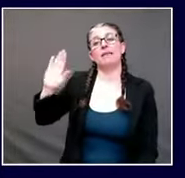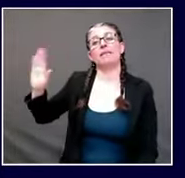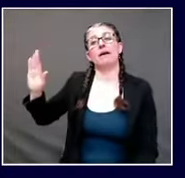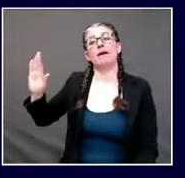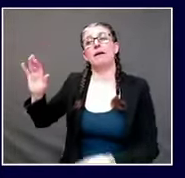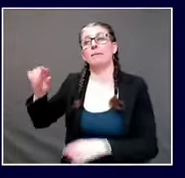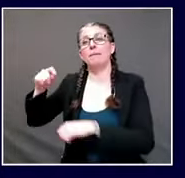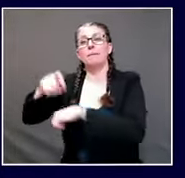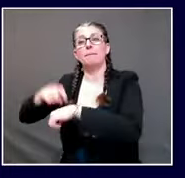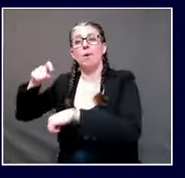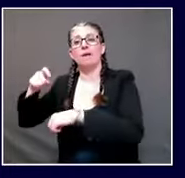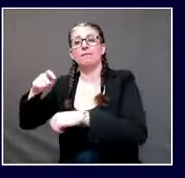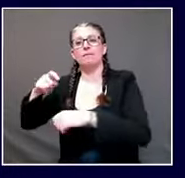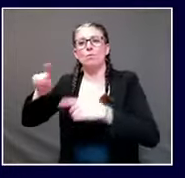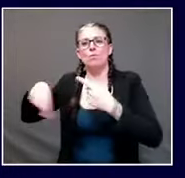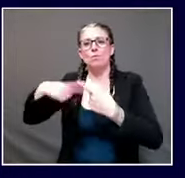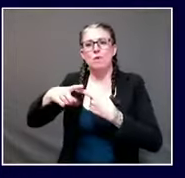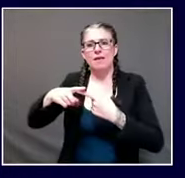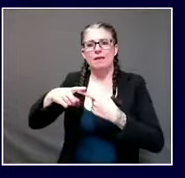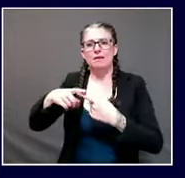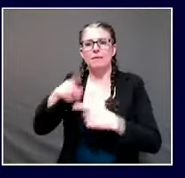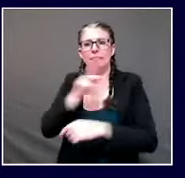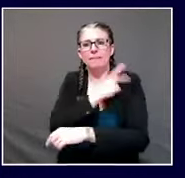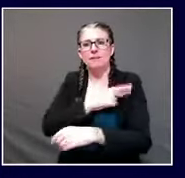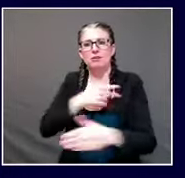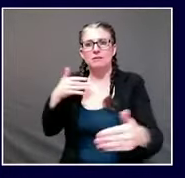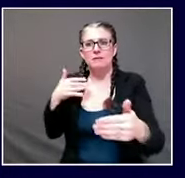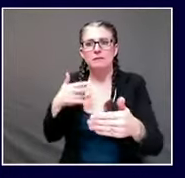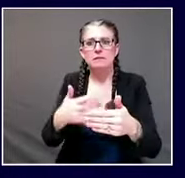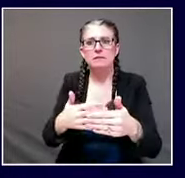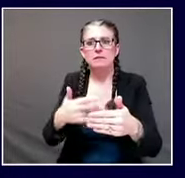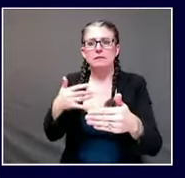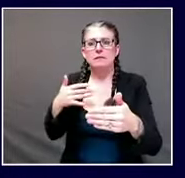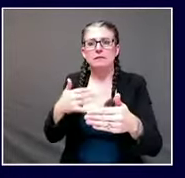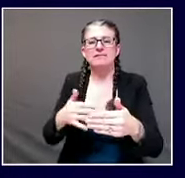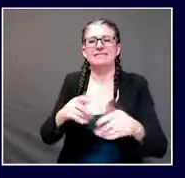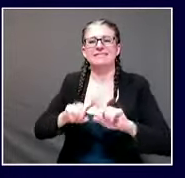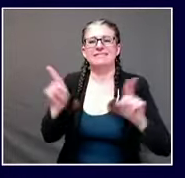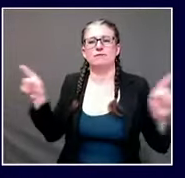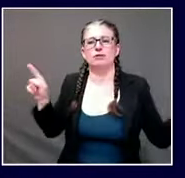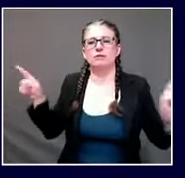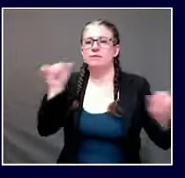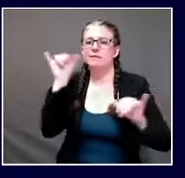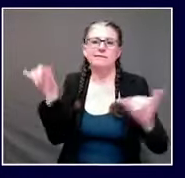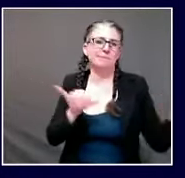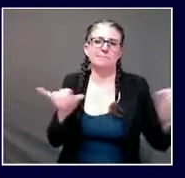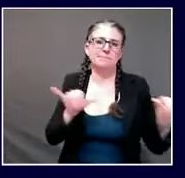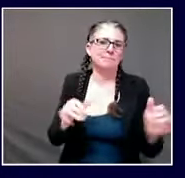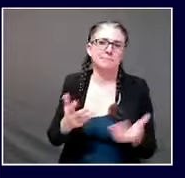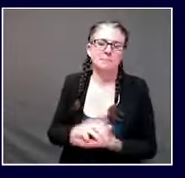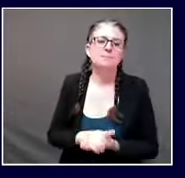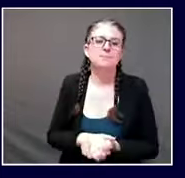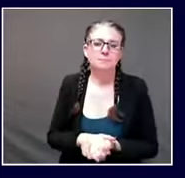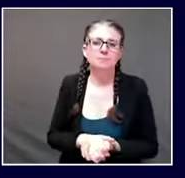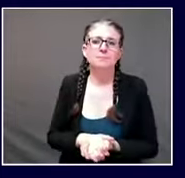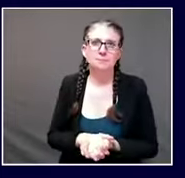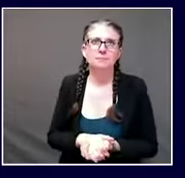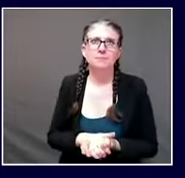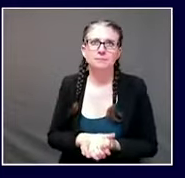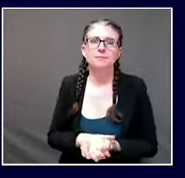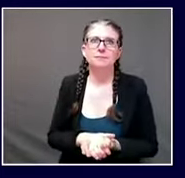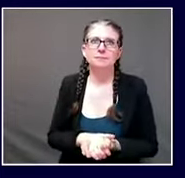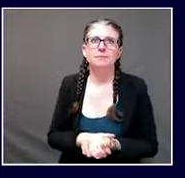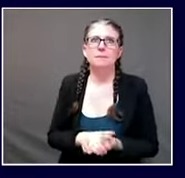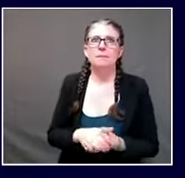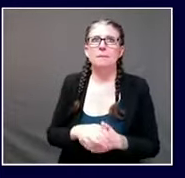uh to be somewhat even pithier um happy ending depends on where you start and stop